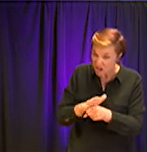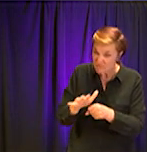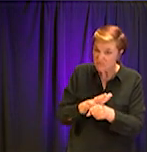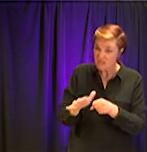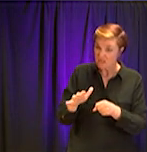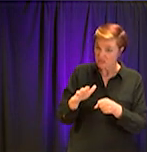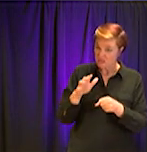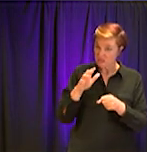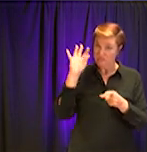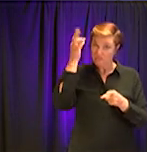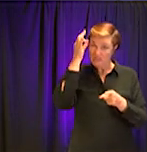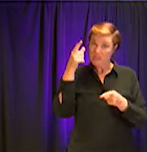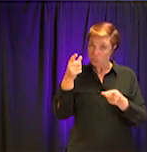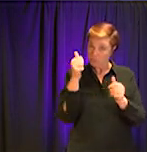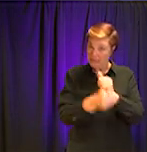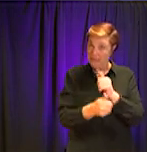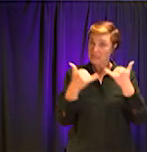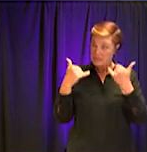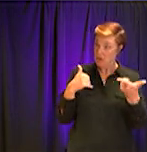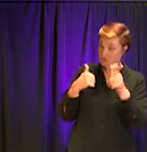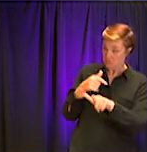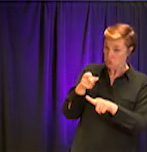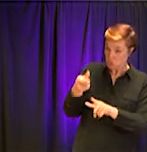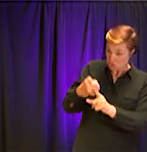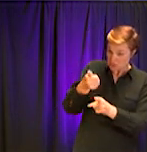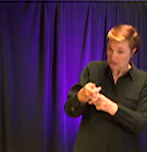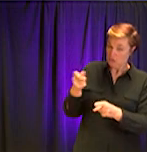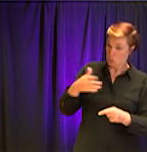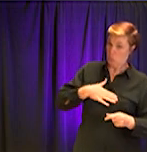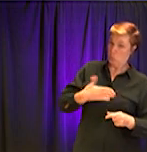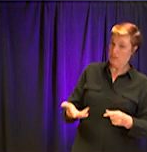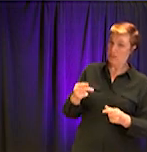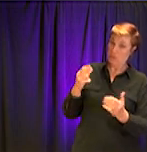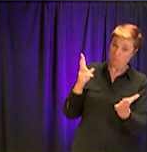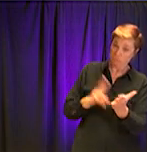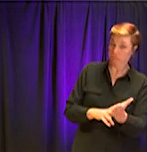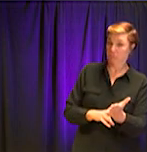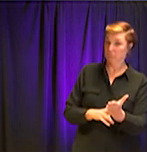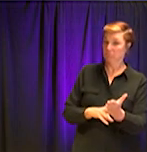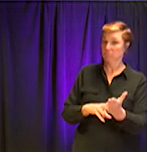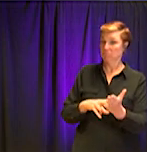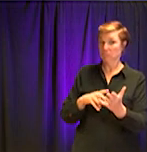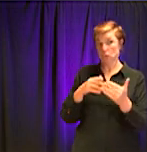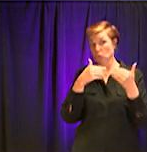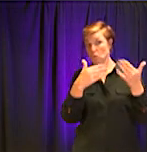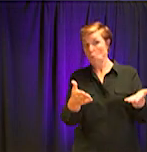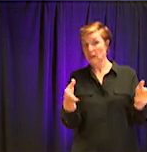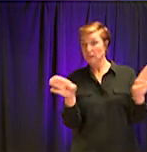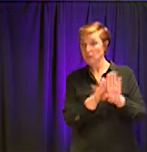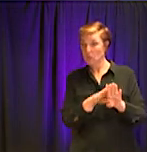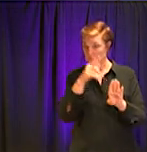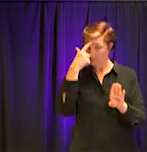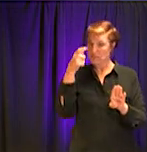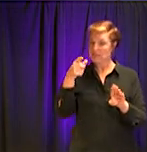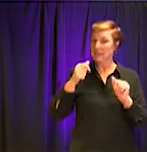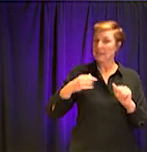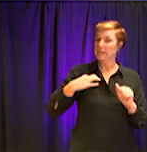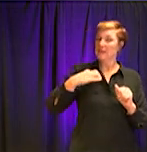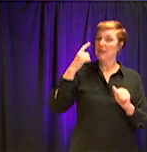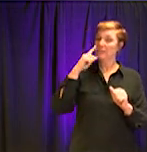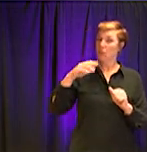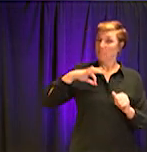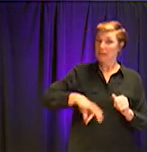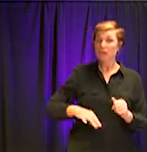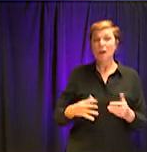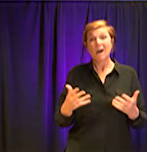decisions and your, your, uh, various mayors to make decisions about closing rather than keeping open businesses? Yeah, it's better